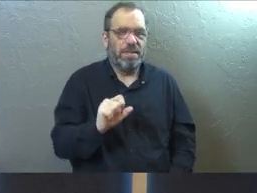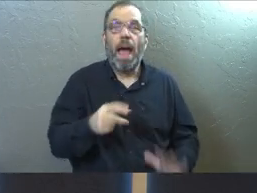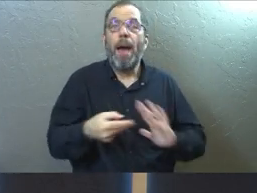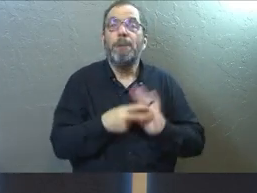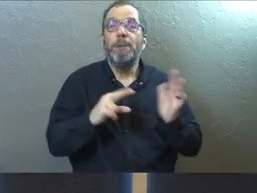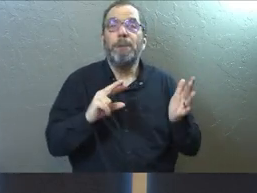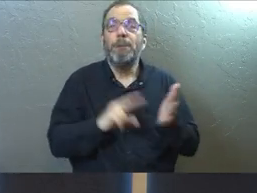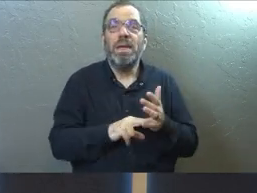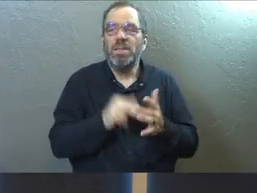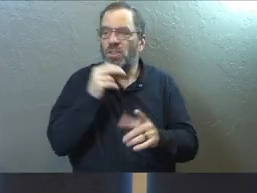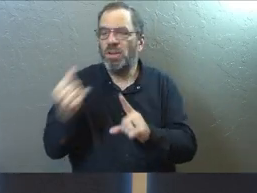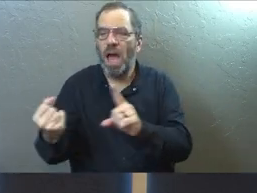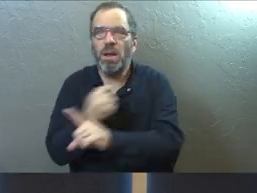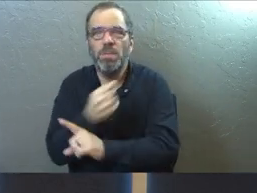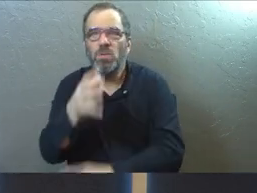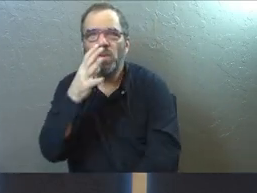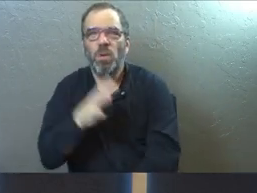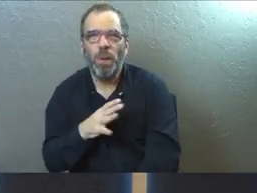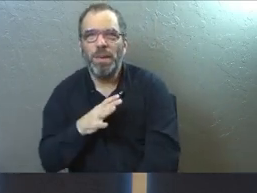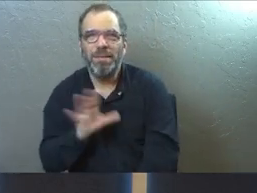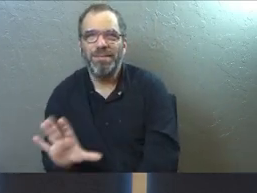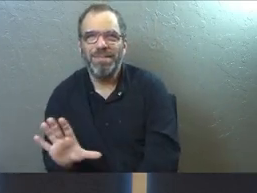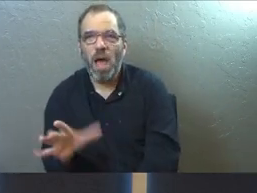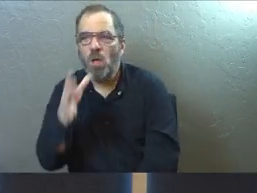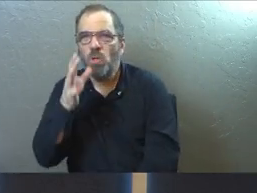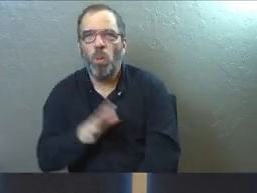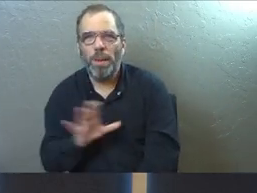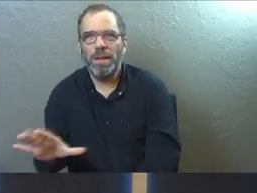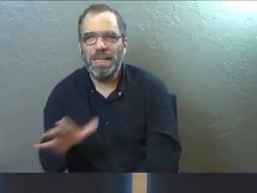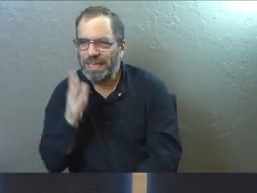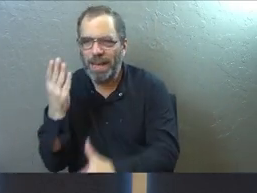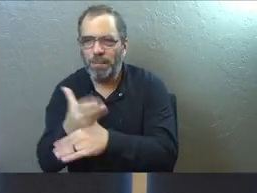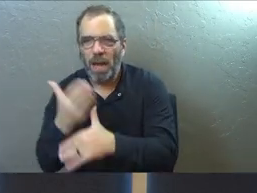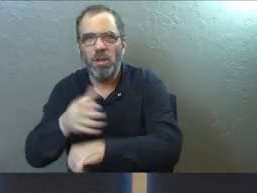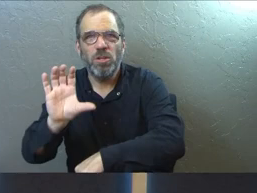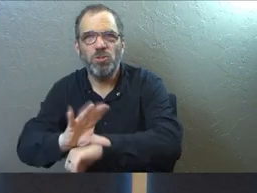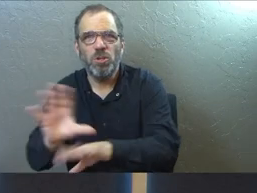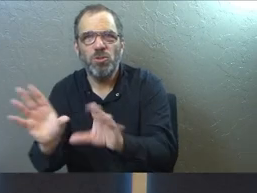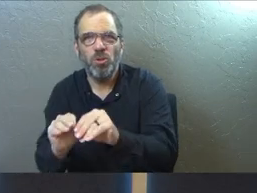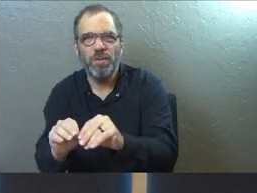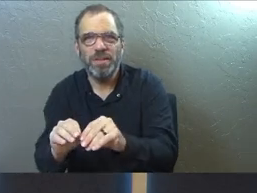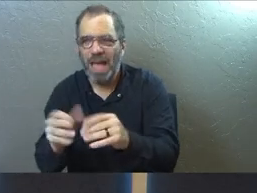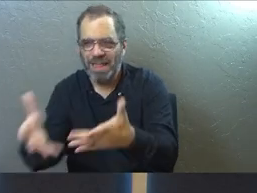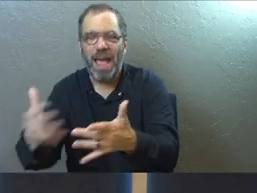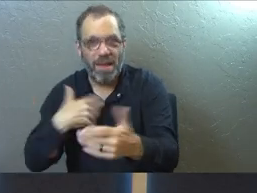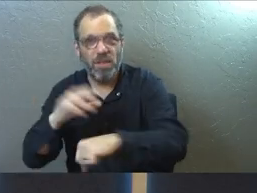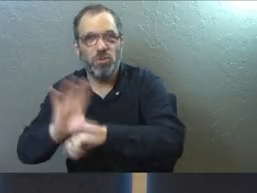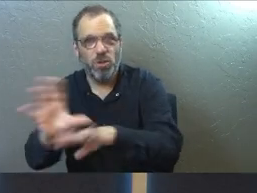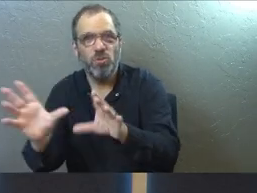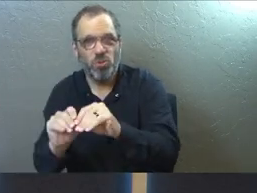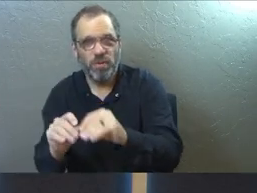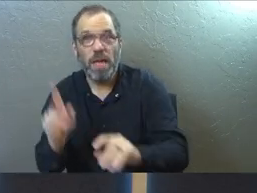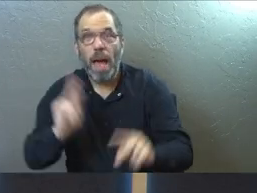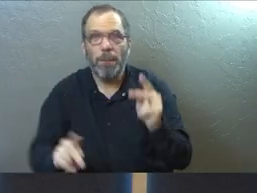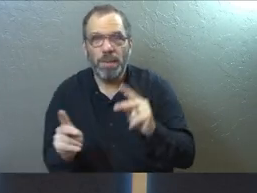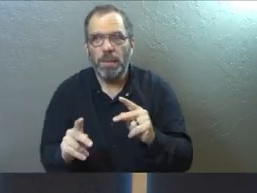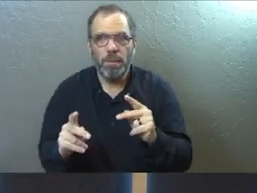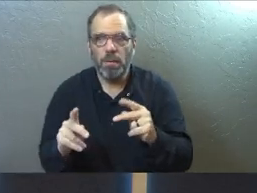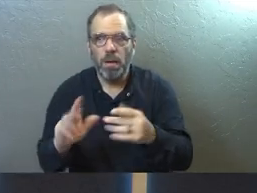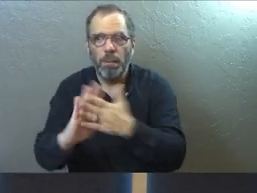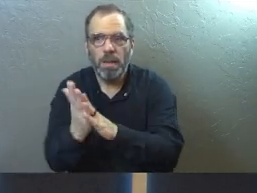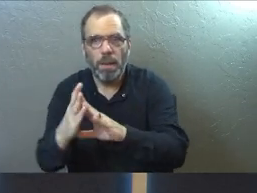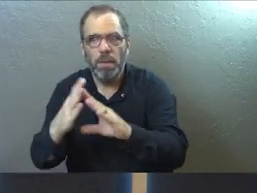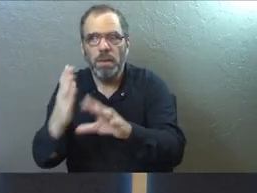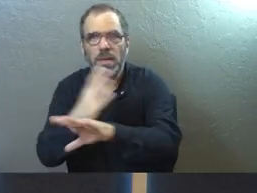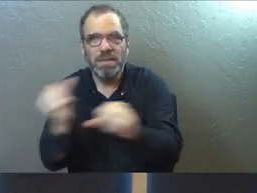Which means they're not abusing the women in there. And means that they don't bother their church service that they're trying to have in there. And people are coming